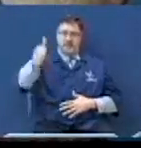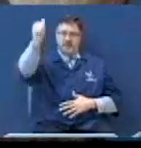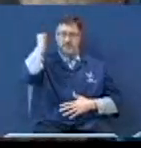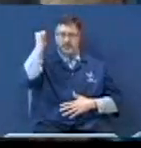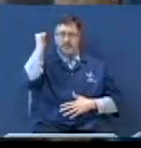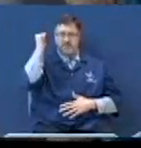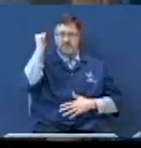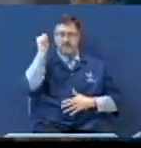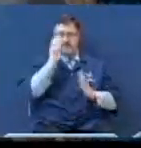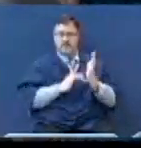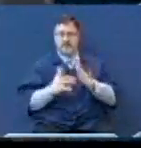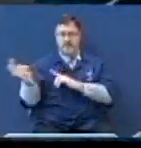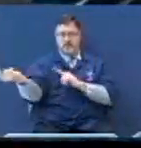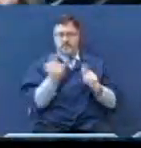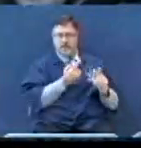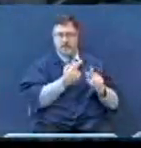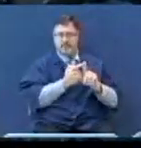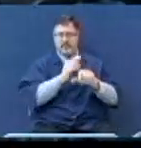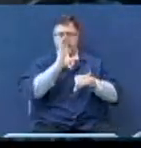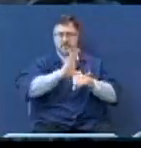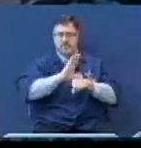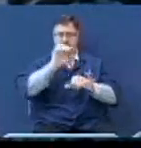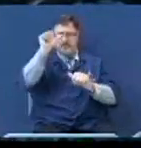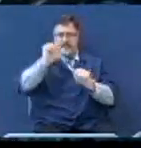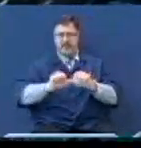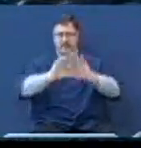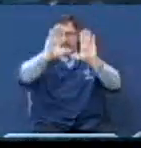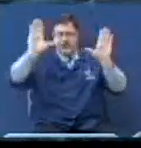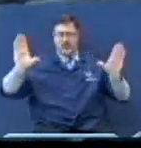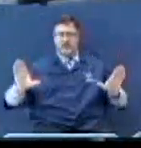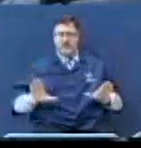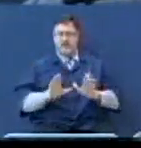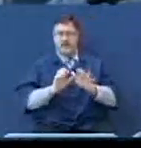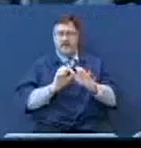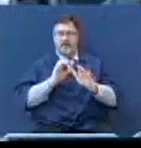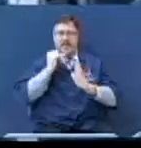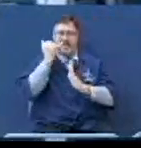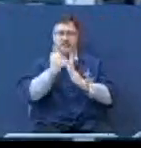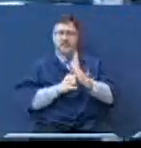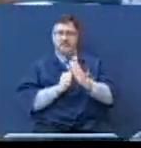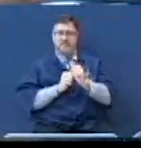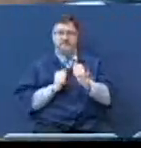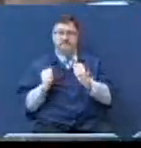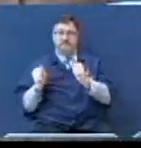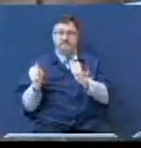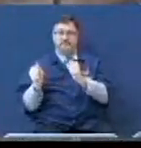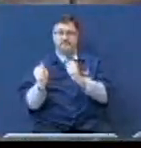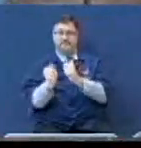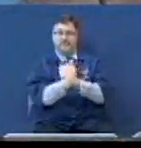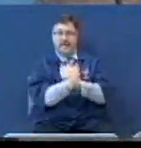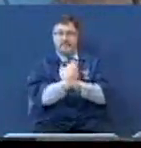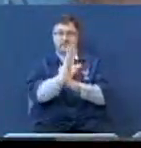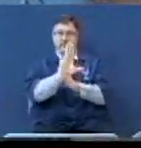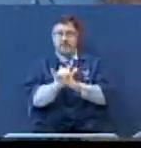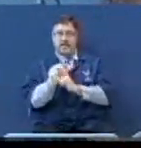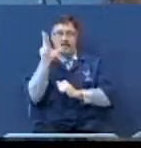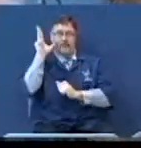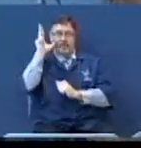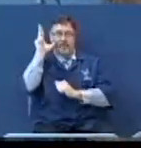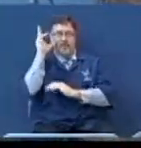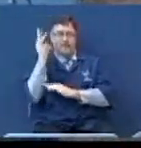That is you come into church every Sunday and just pass by. You heard the message